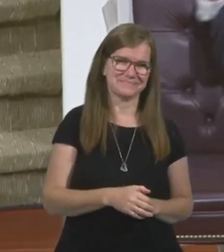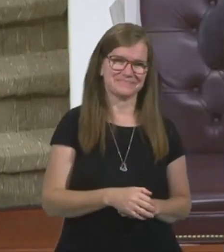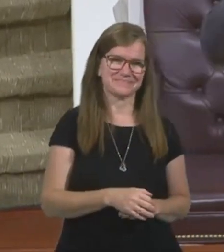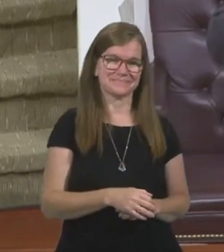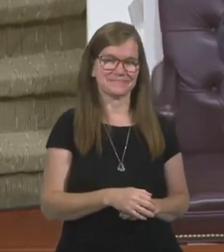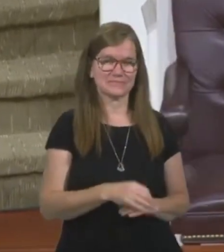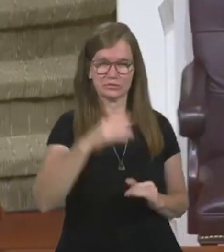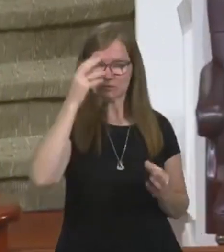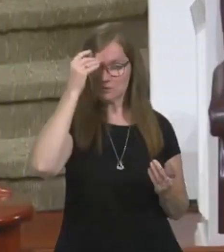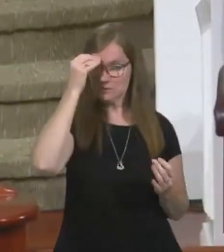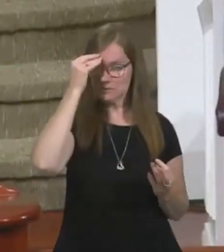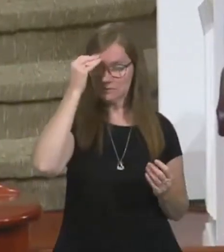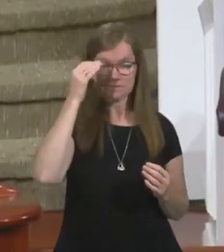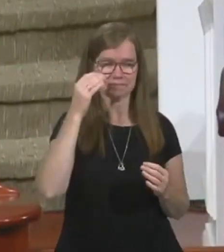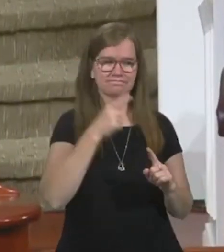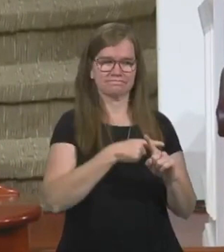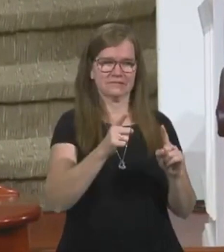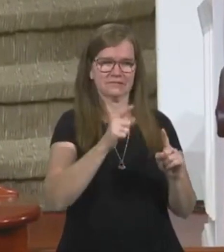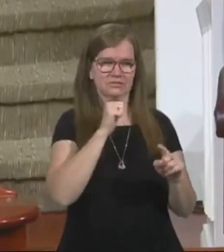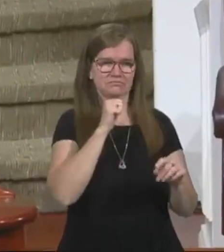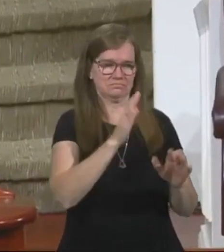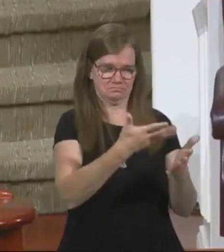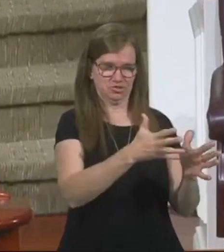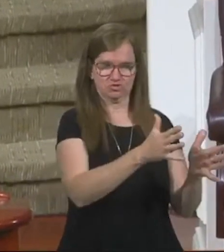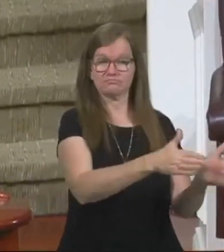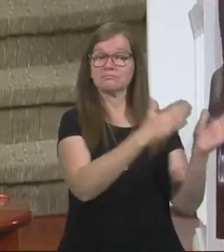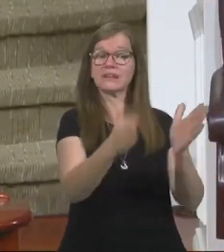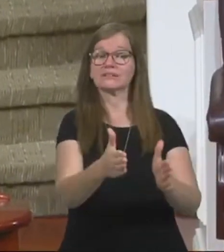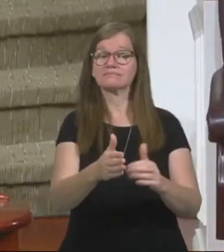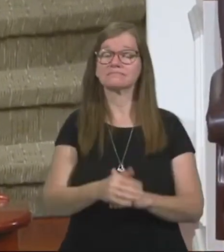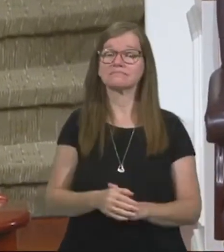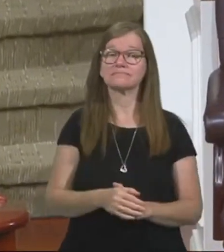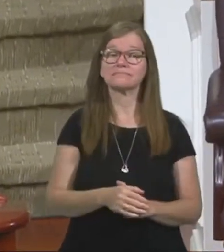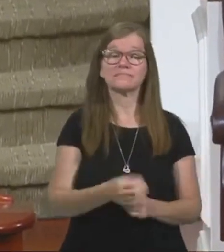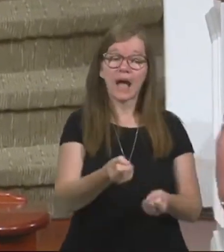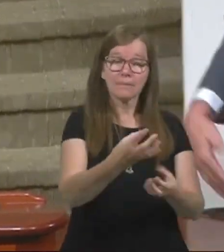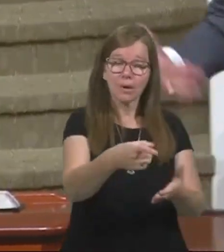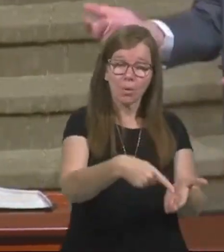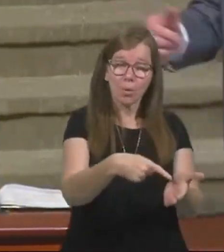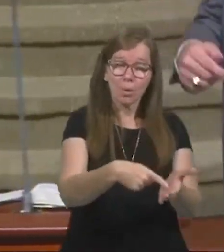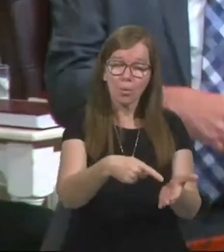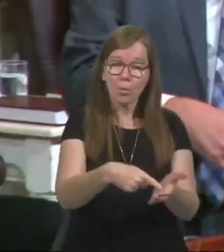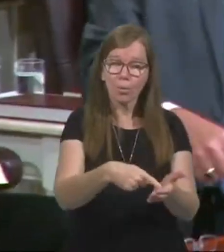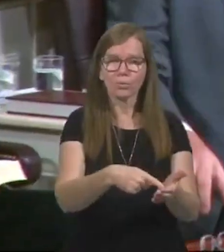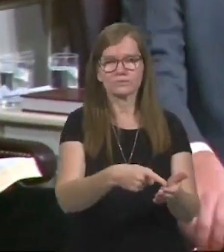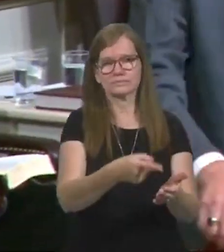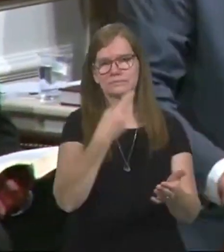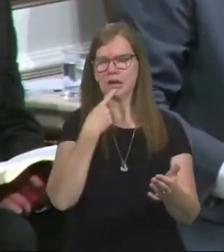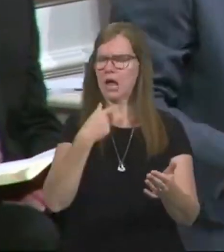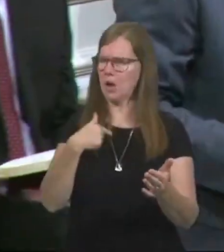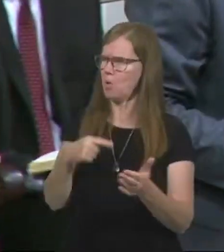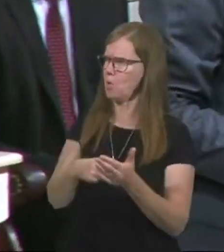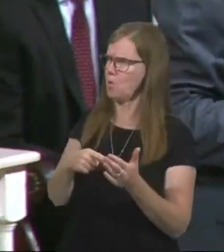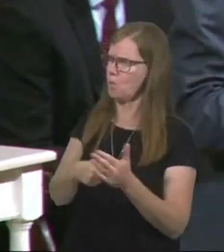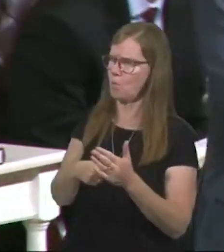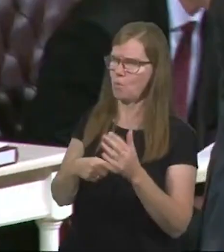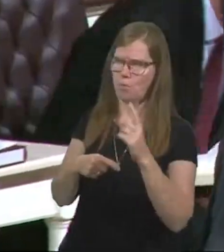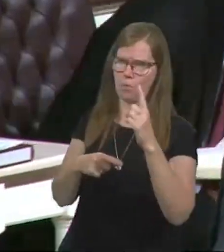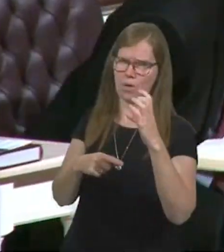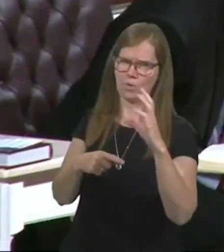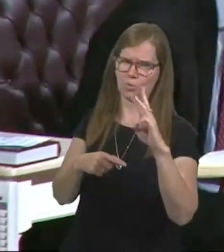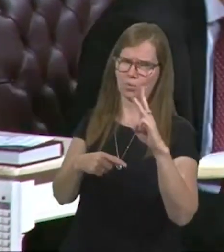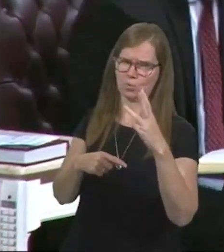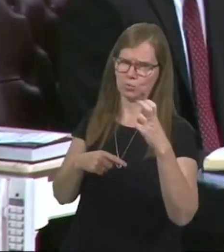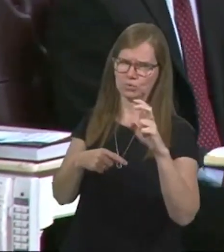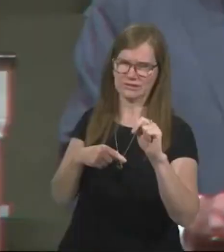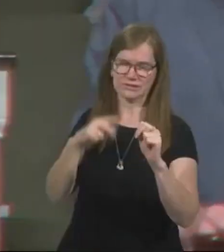He was thinking, but he didn't have time to mess with him. said, next, how much do you owe my Lord? The next guy said, well, I owe him a hundred measures of wheat. Look, if you